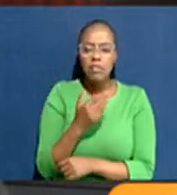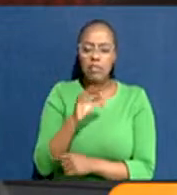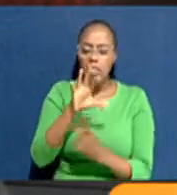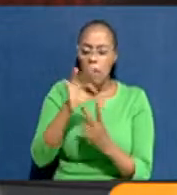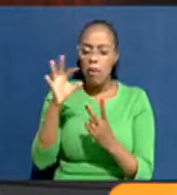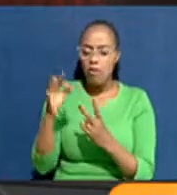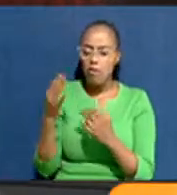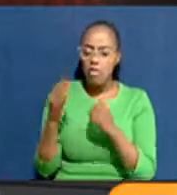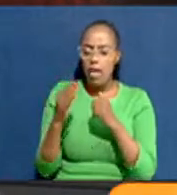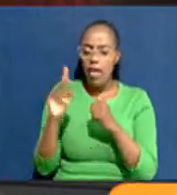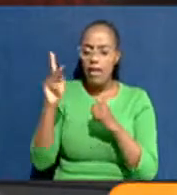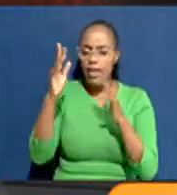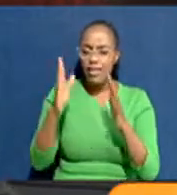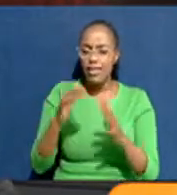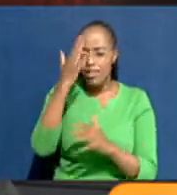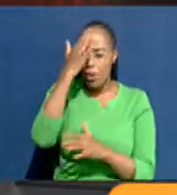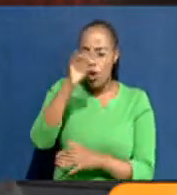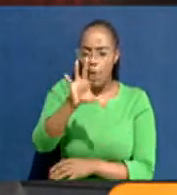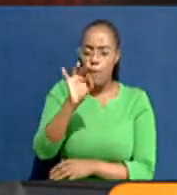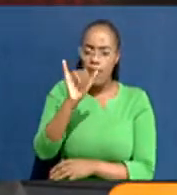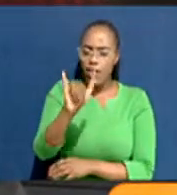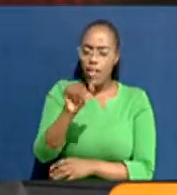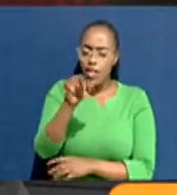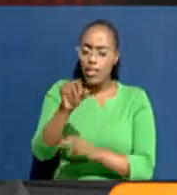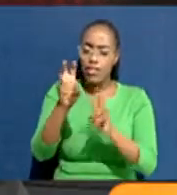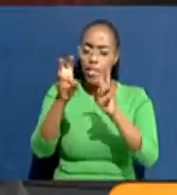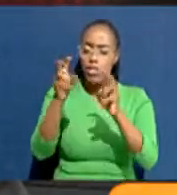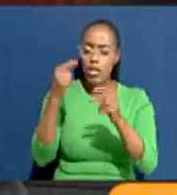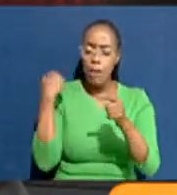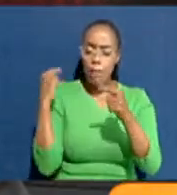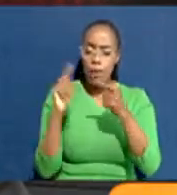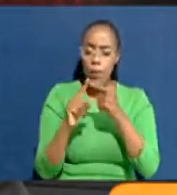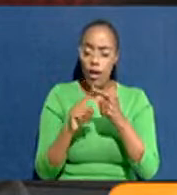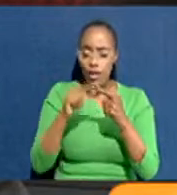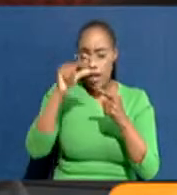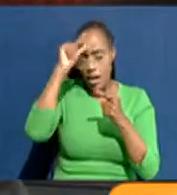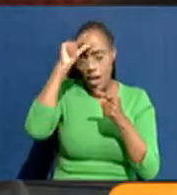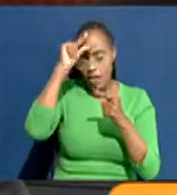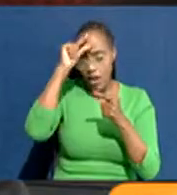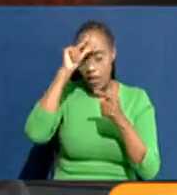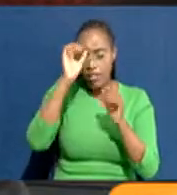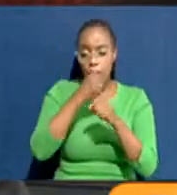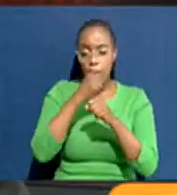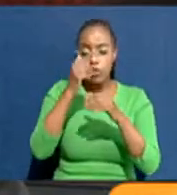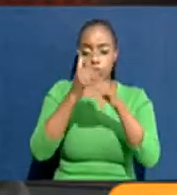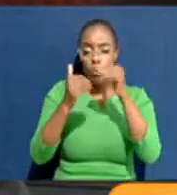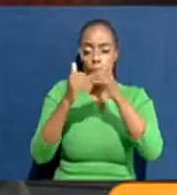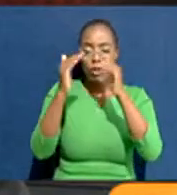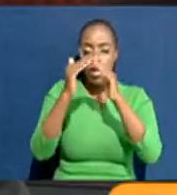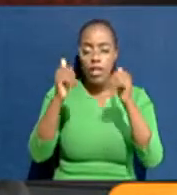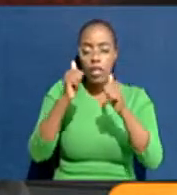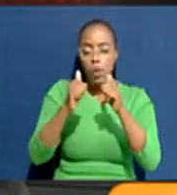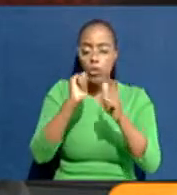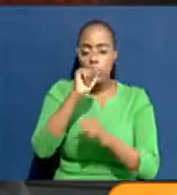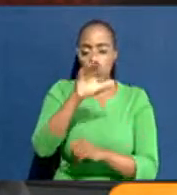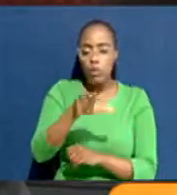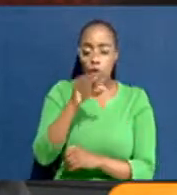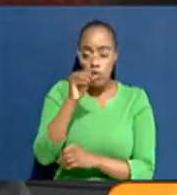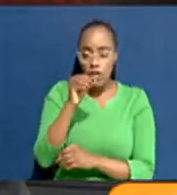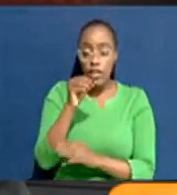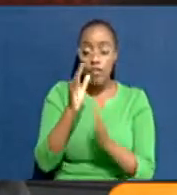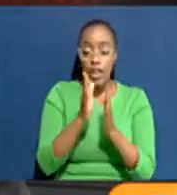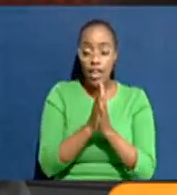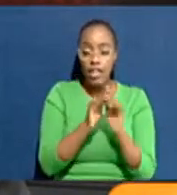Kenyans. So why did they pick it? This is the issue. Number one, government is not even able to build the houses that they actually want, that